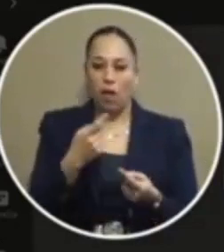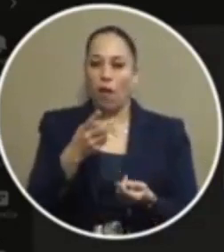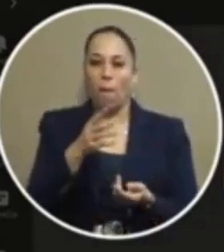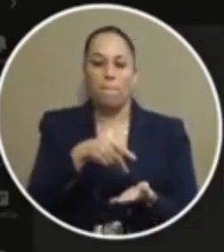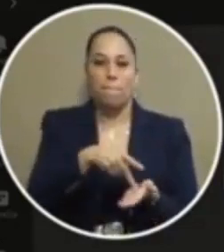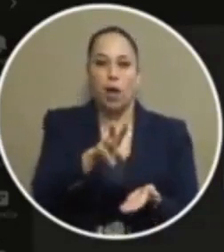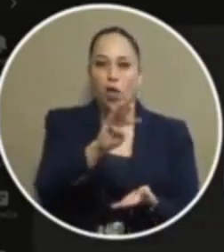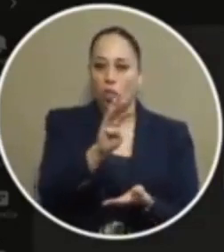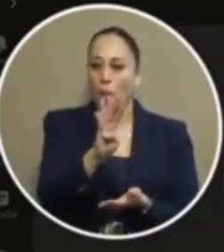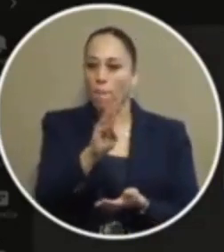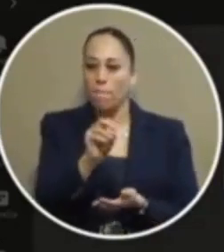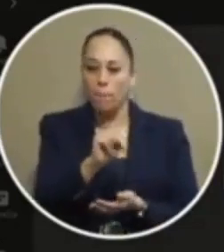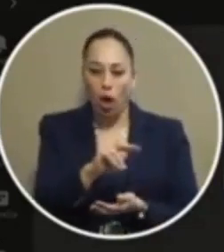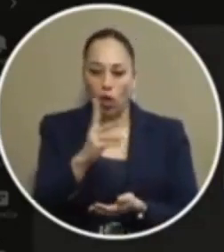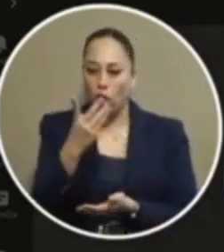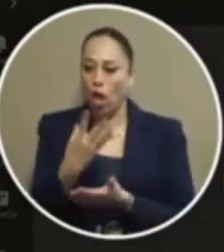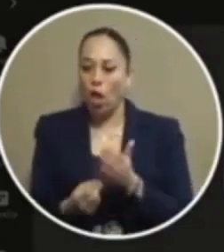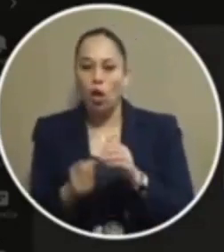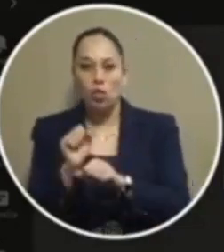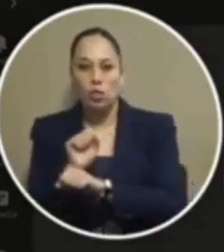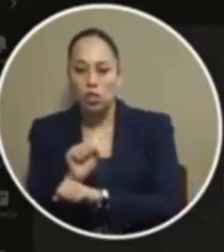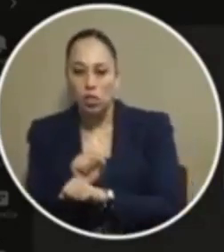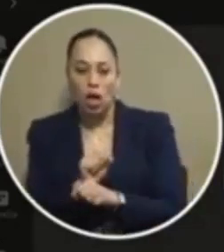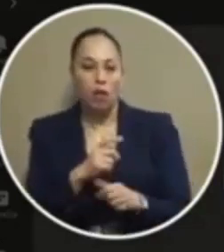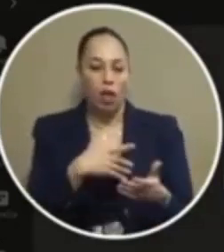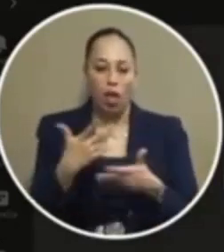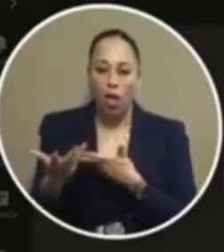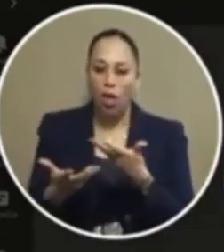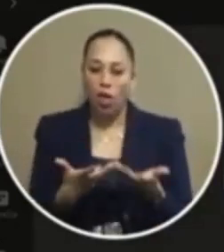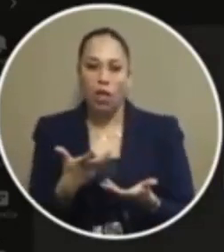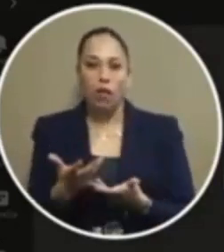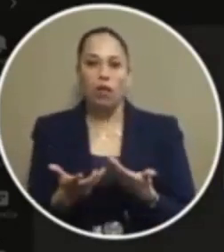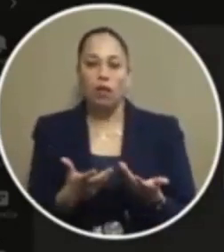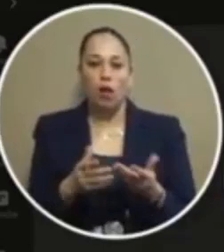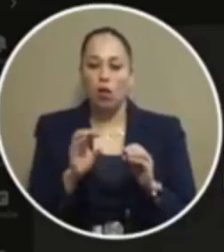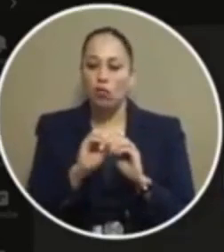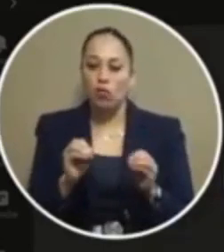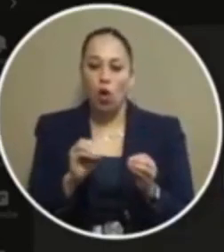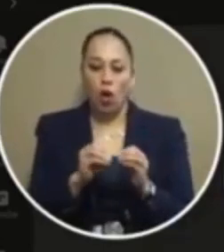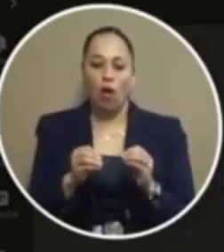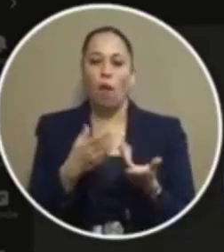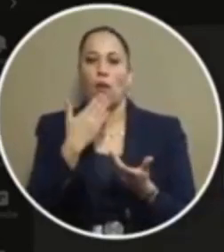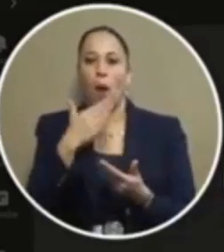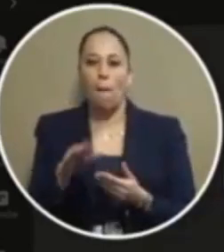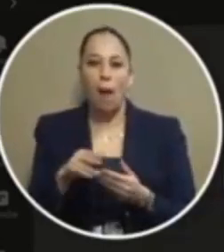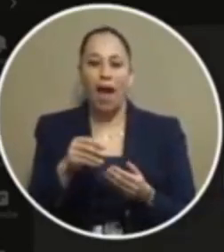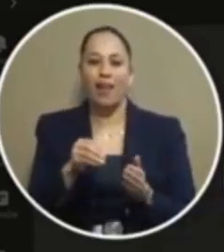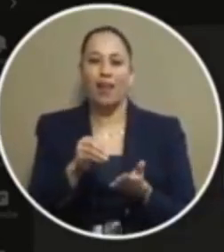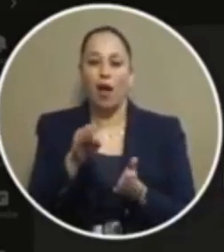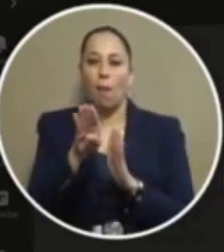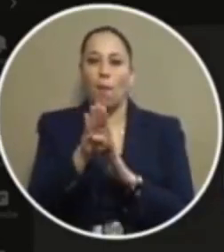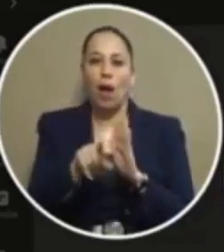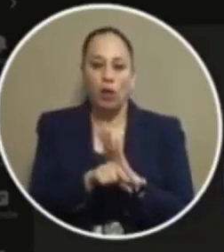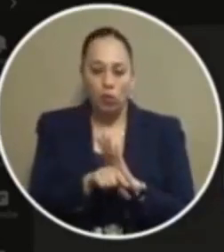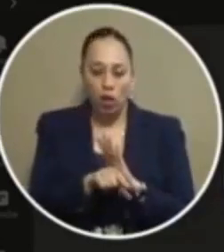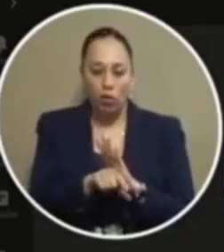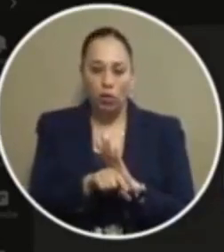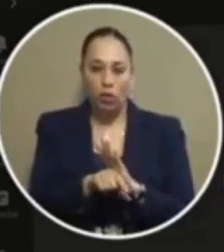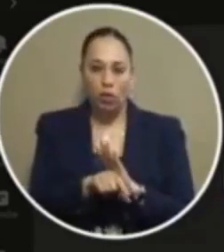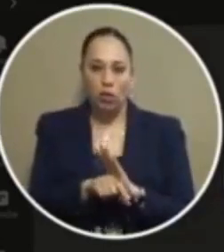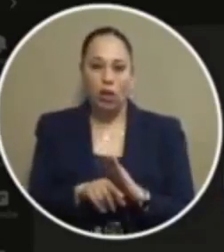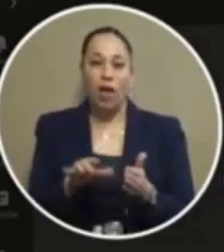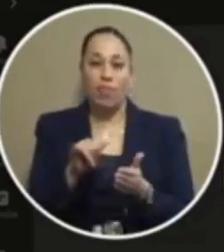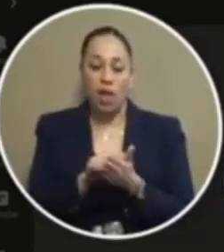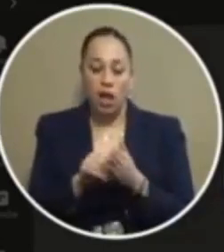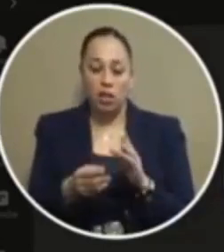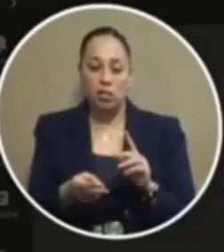you know yes they made a mistake hold them accountable have consequence for them and they will have a criminal record under the site release policy i get that but that